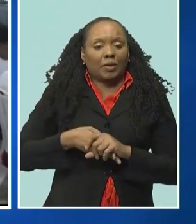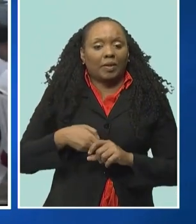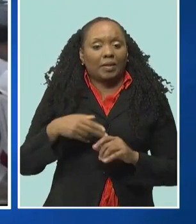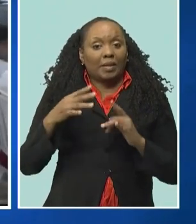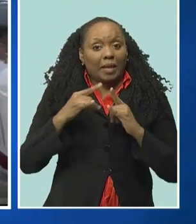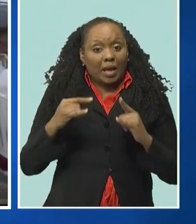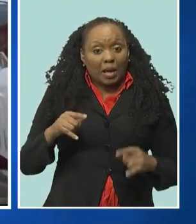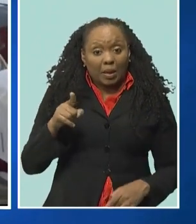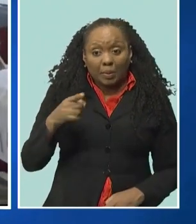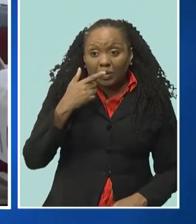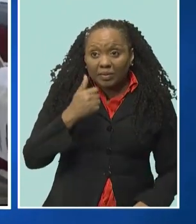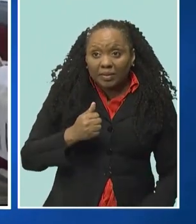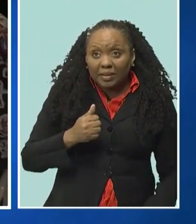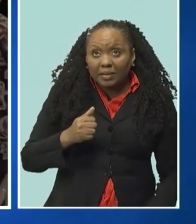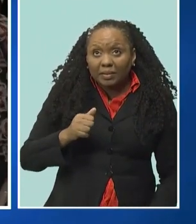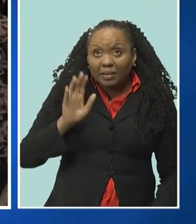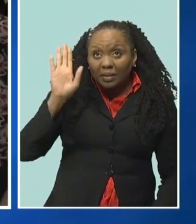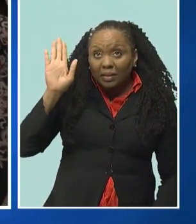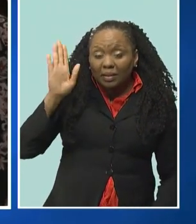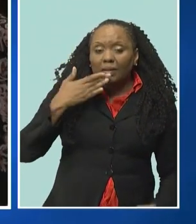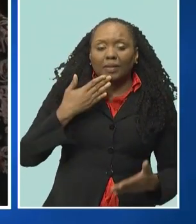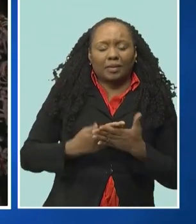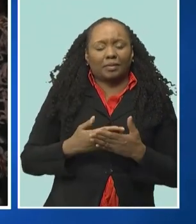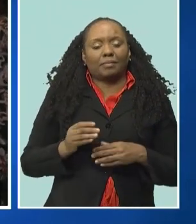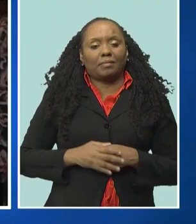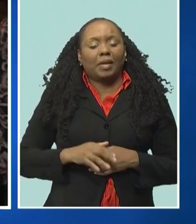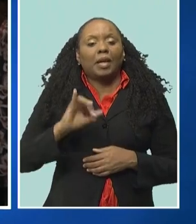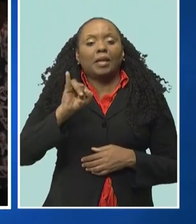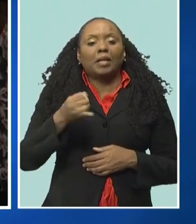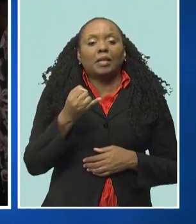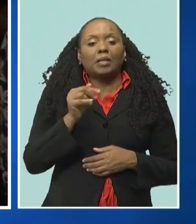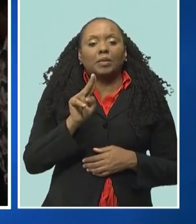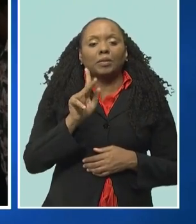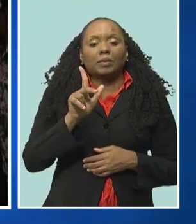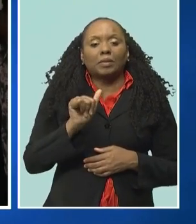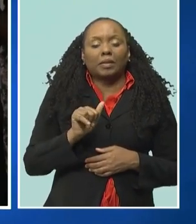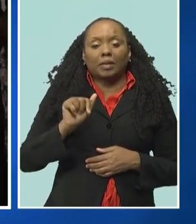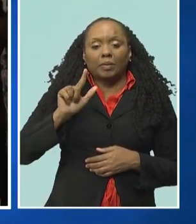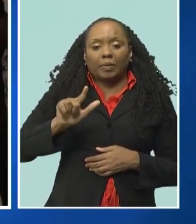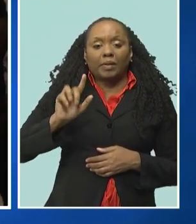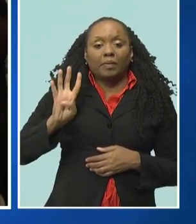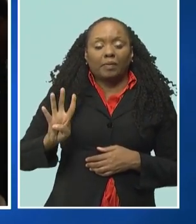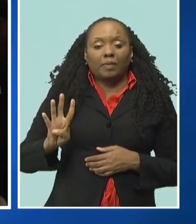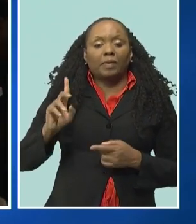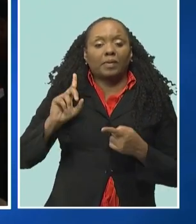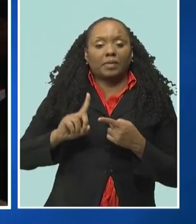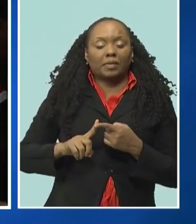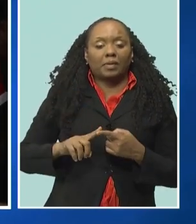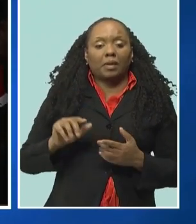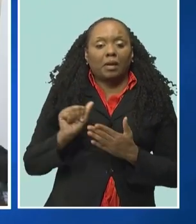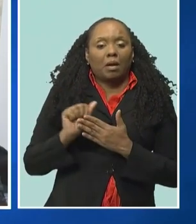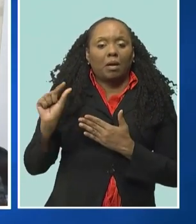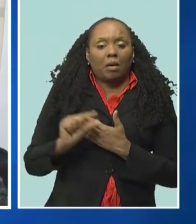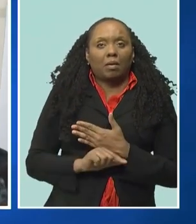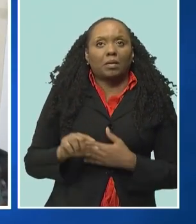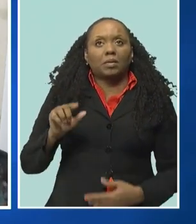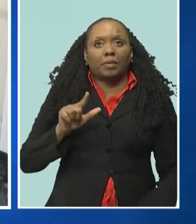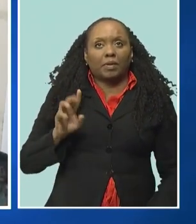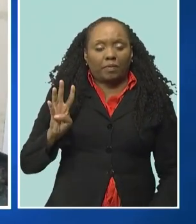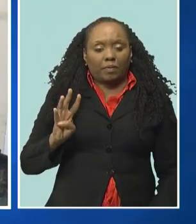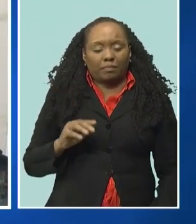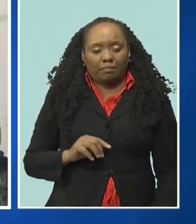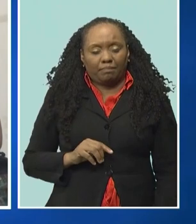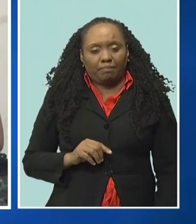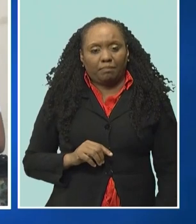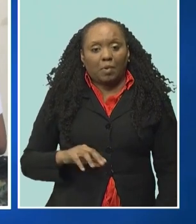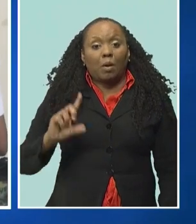and the program is starting July 24th and it goes to August 24th. So one month